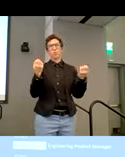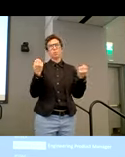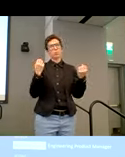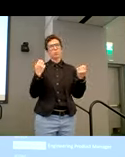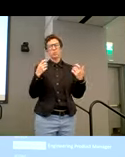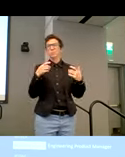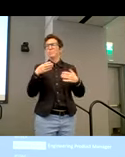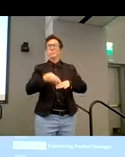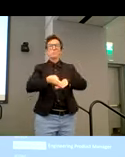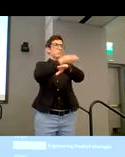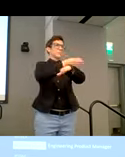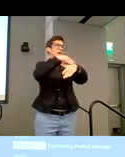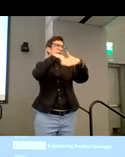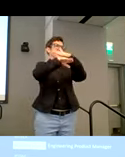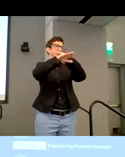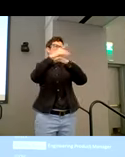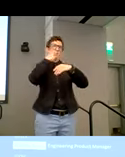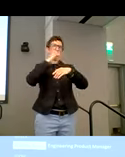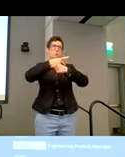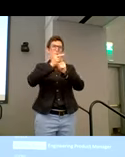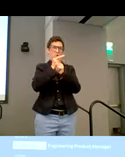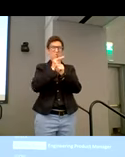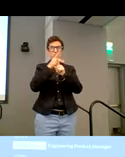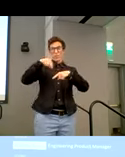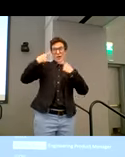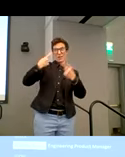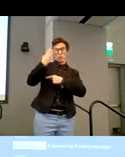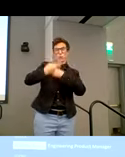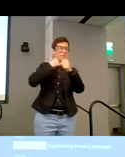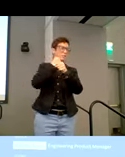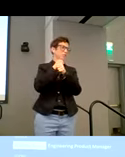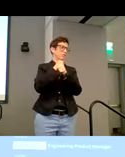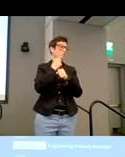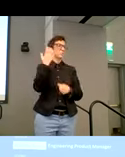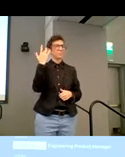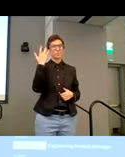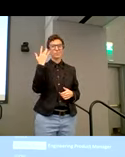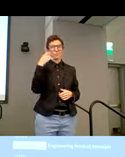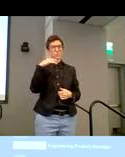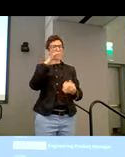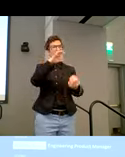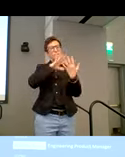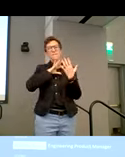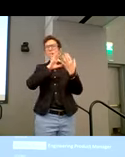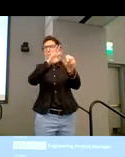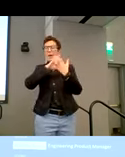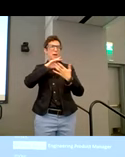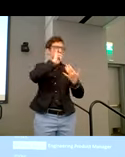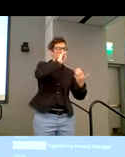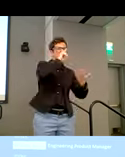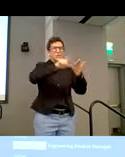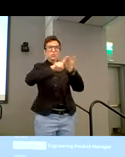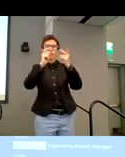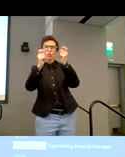increase the accessibility of our products, just over the past couple of years based on on that feedback and research that we've done.